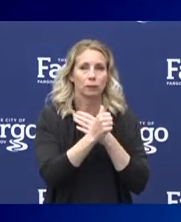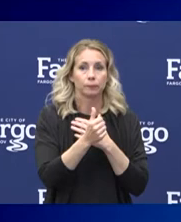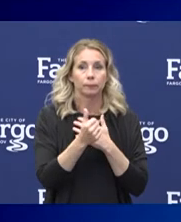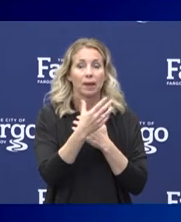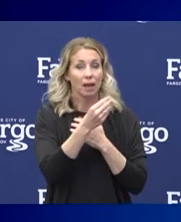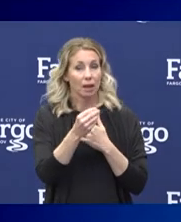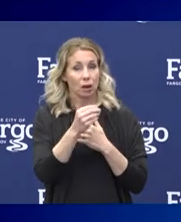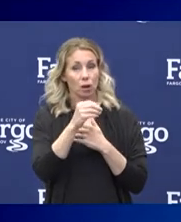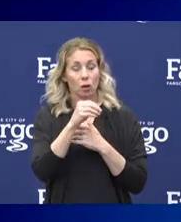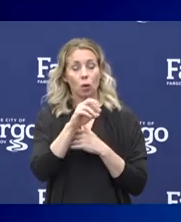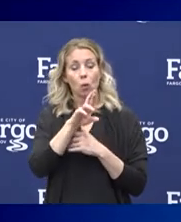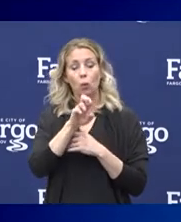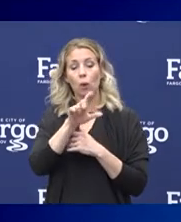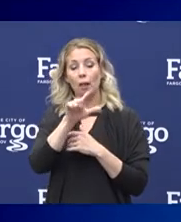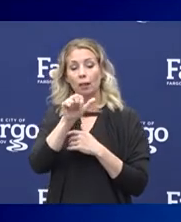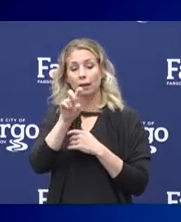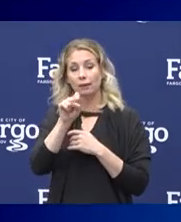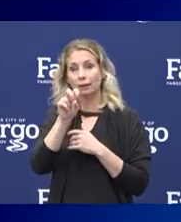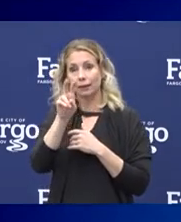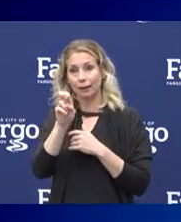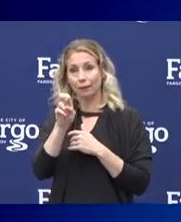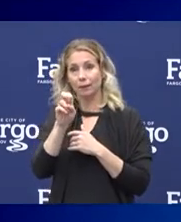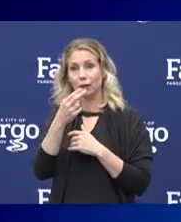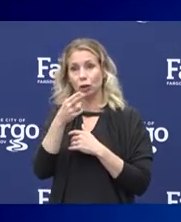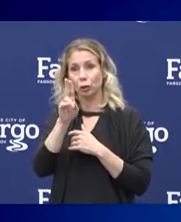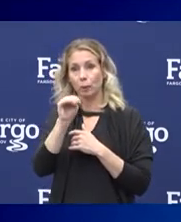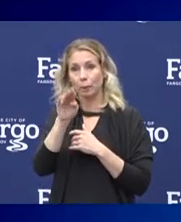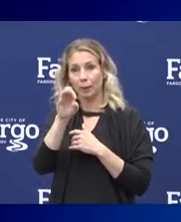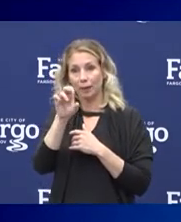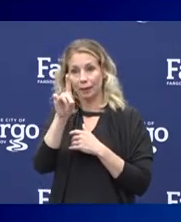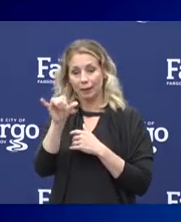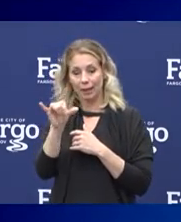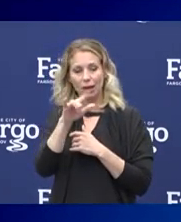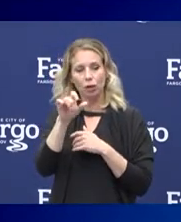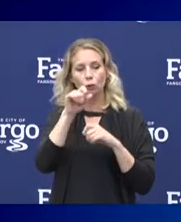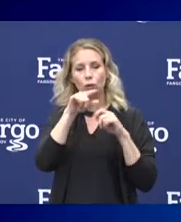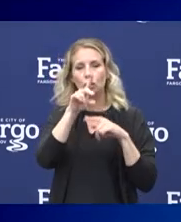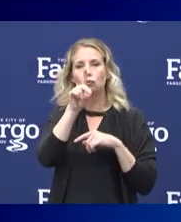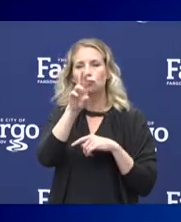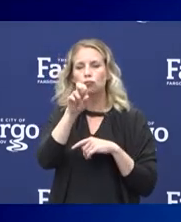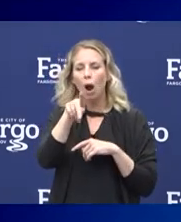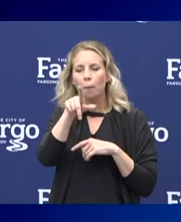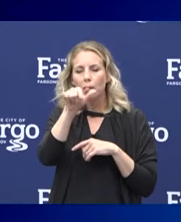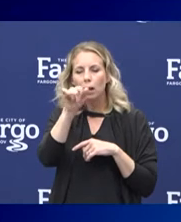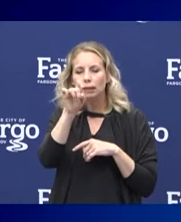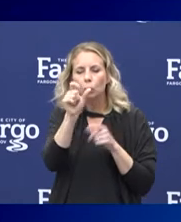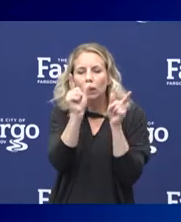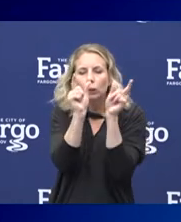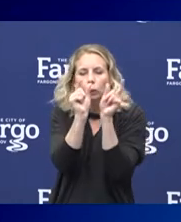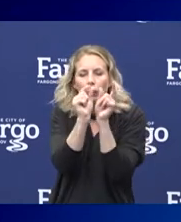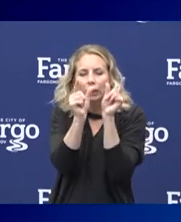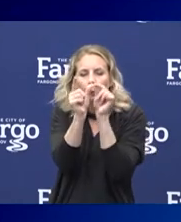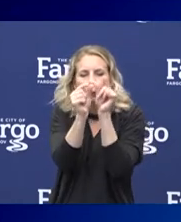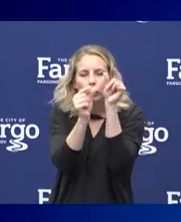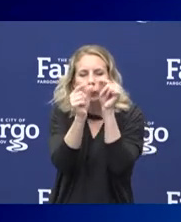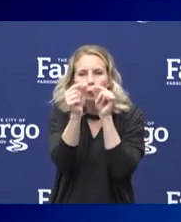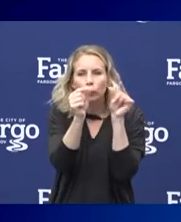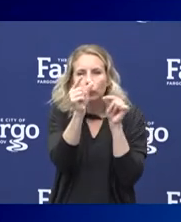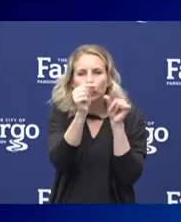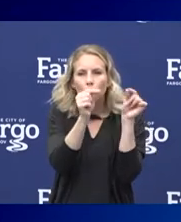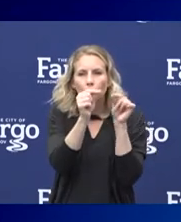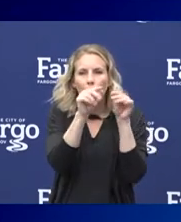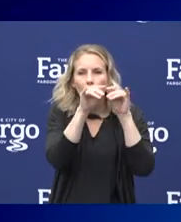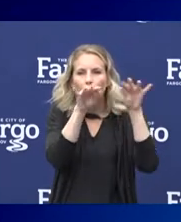will shrink up those respiratory droplets and allow them to stay suspended in the air for longer periods of time. So that's why winter